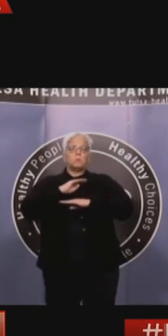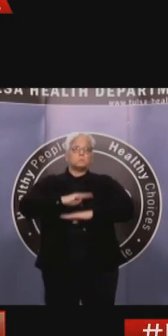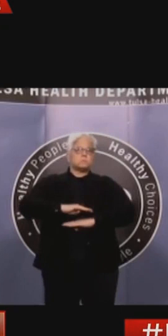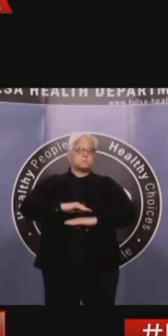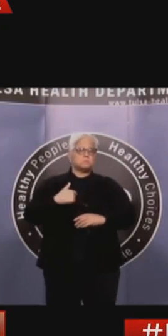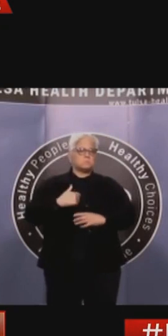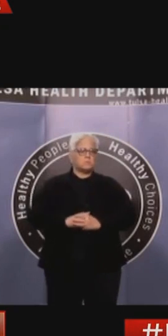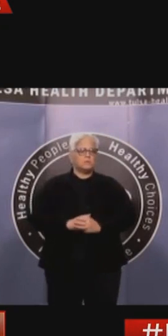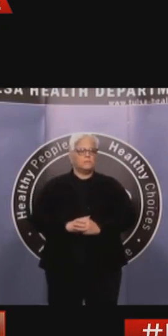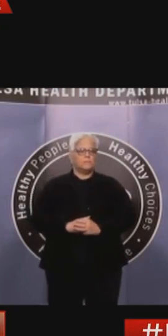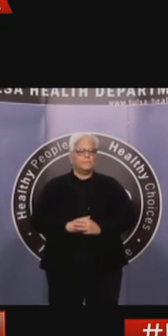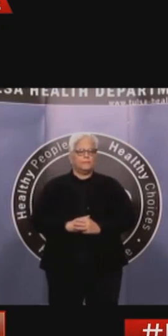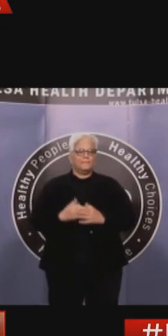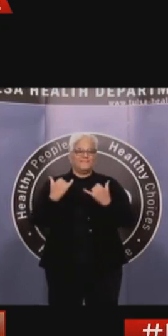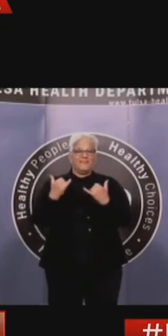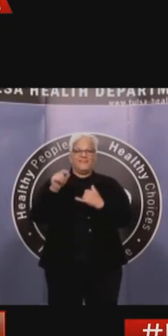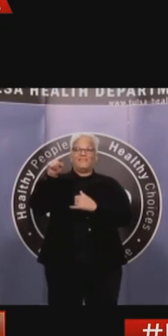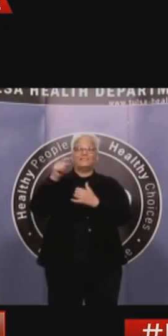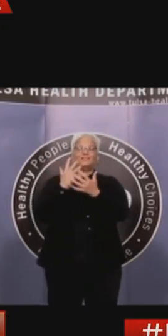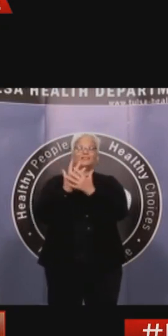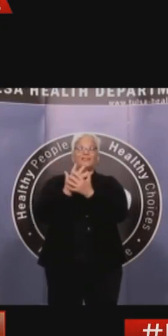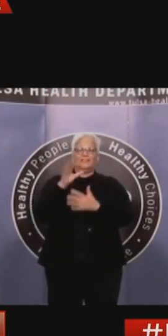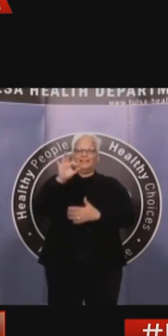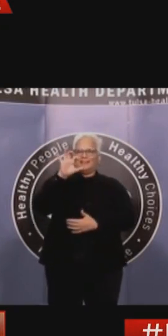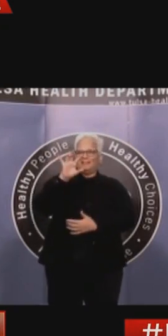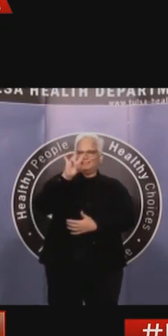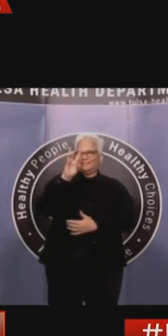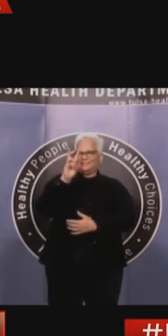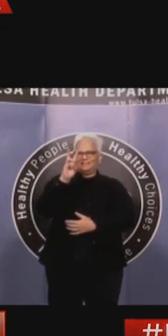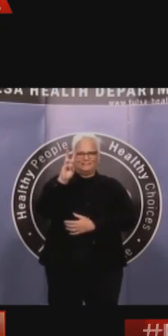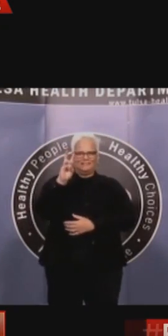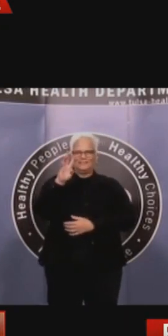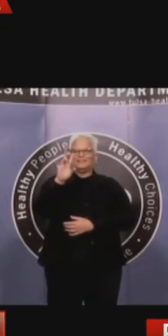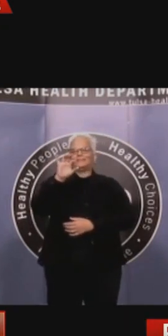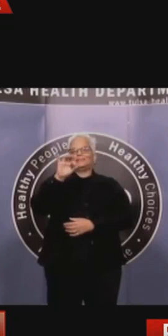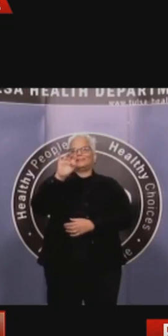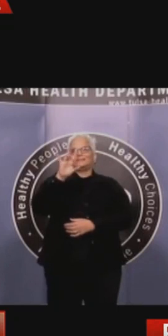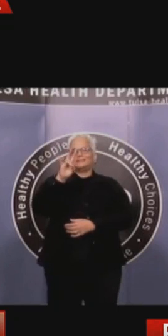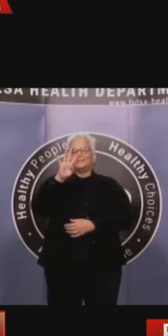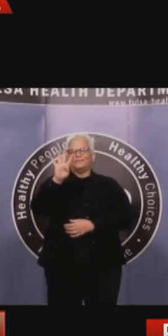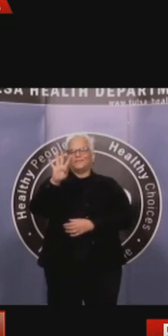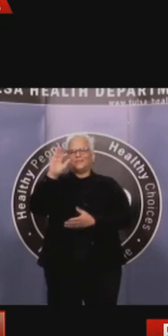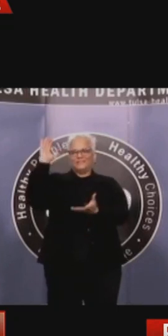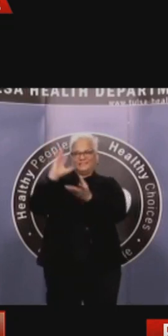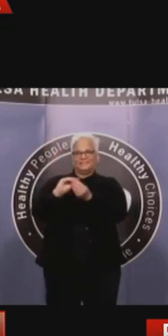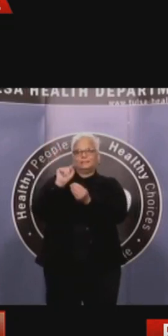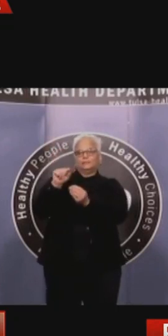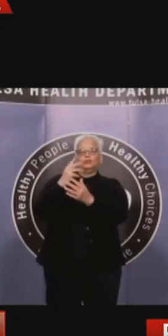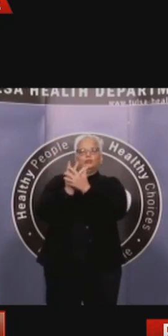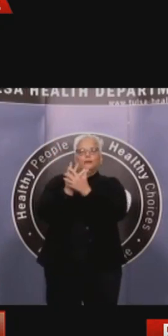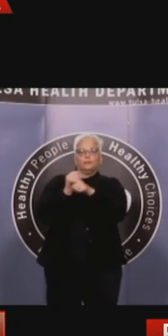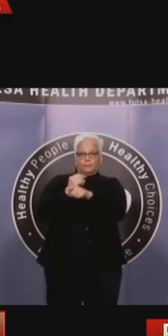down from normally it's 1,200 to 1,300 on average from just a few weeks ago. The expedited docket has